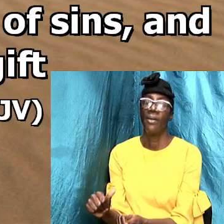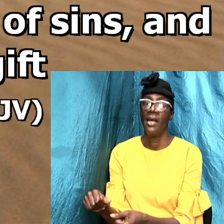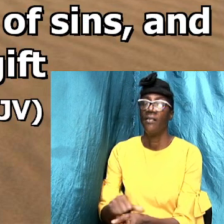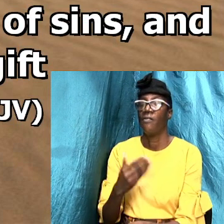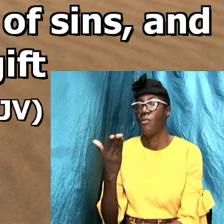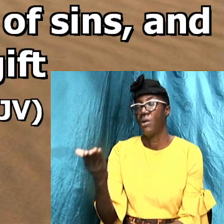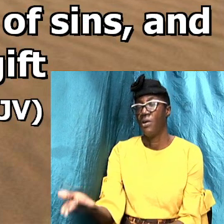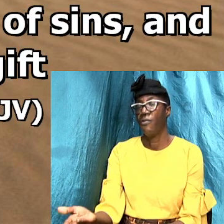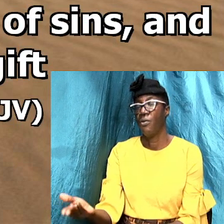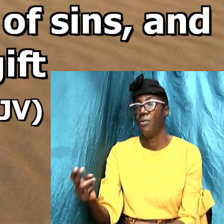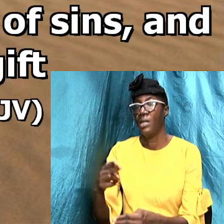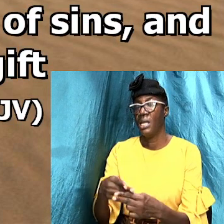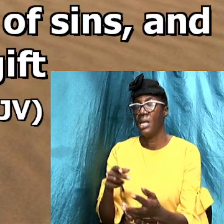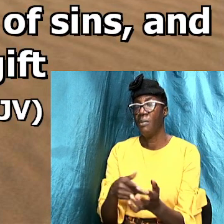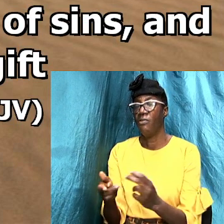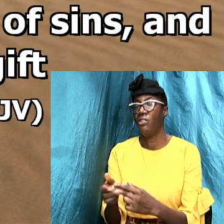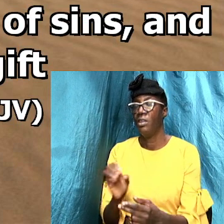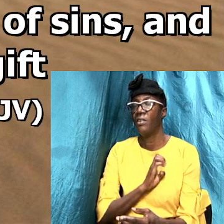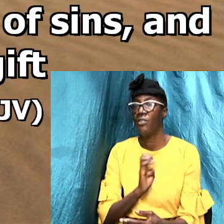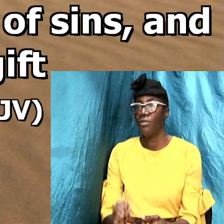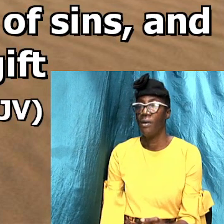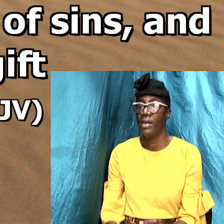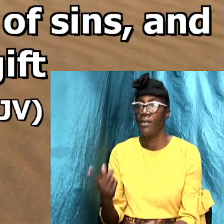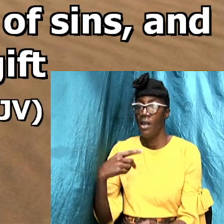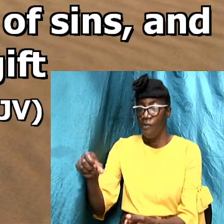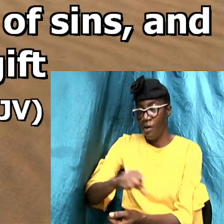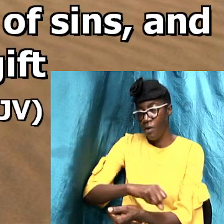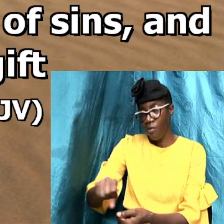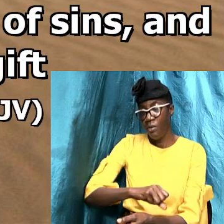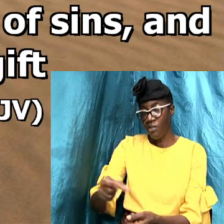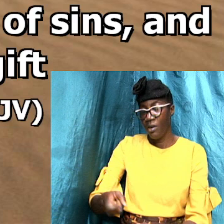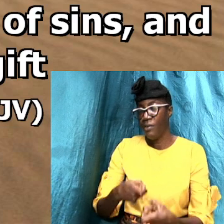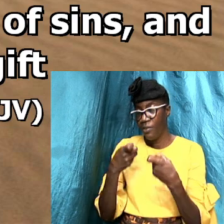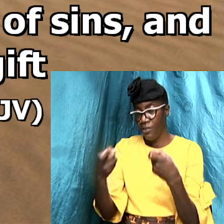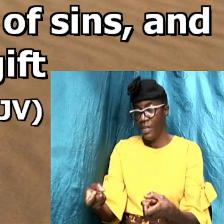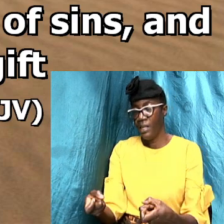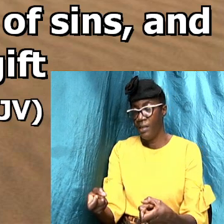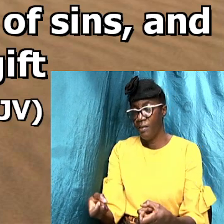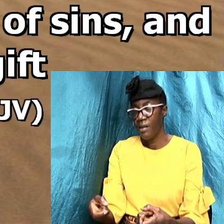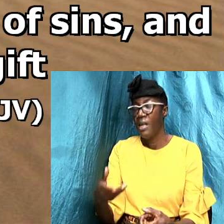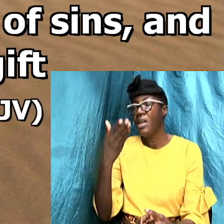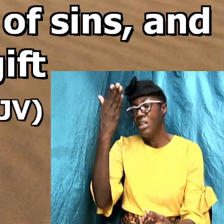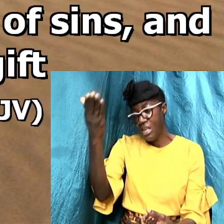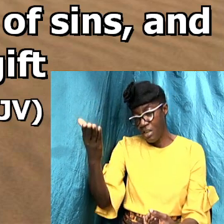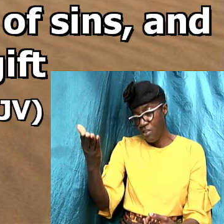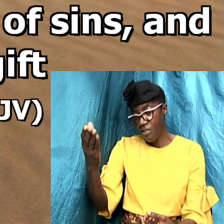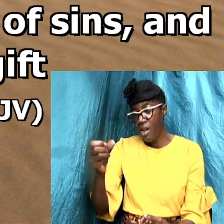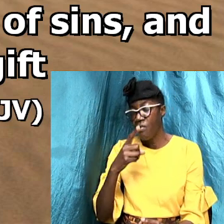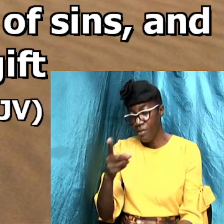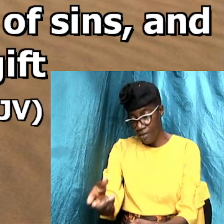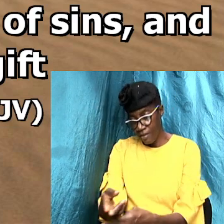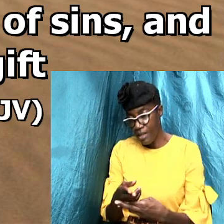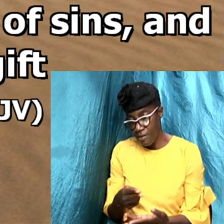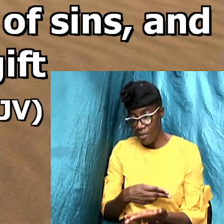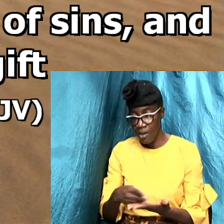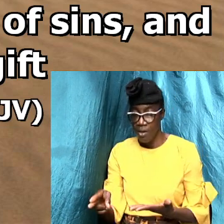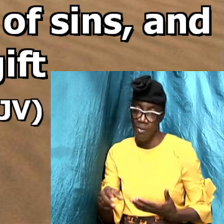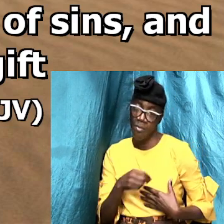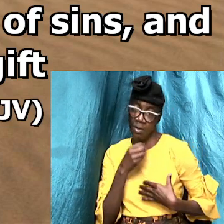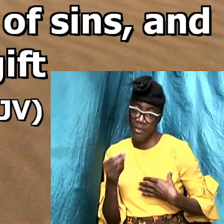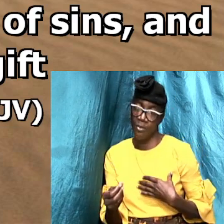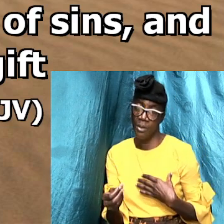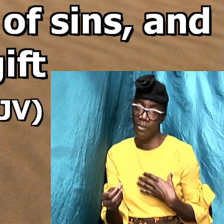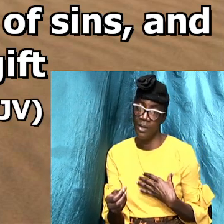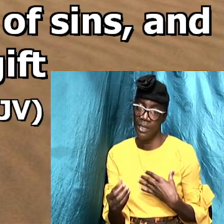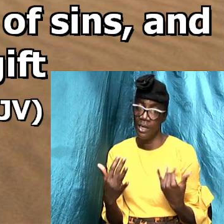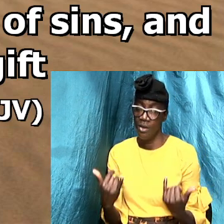every one of you in the name of Jesus Christ for the remission of sins and he shall receive the gift of the Holy Ghost